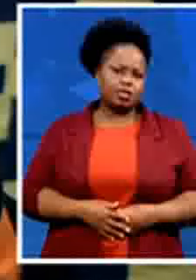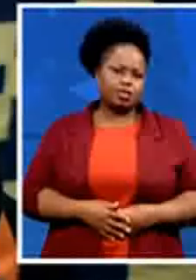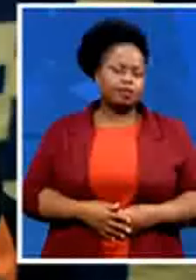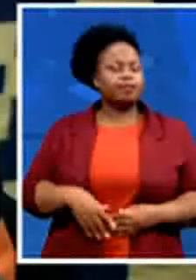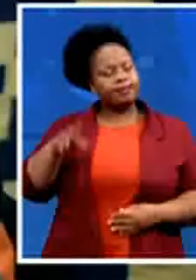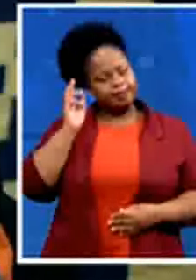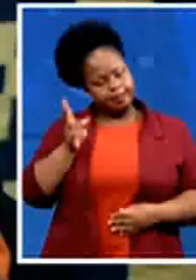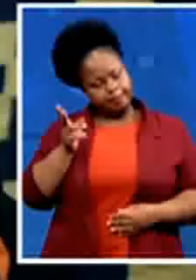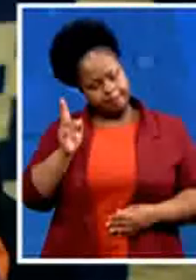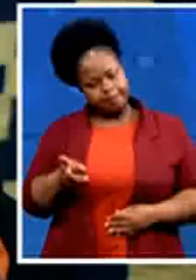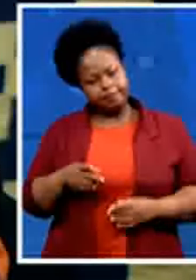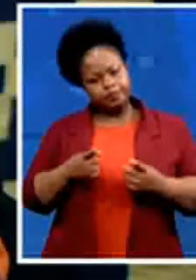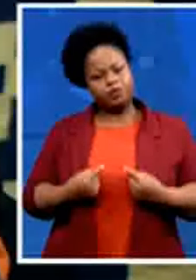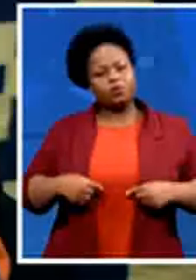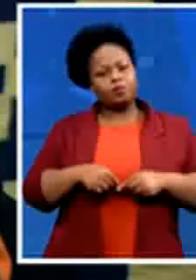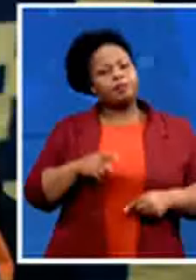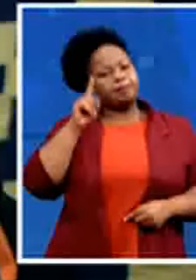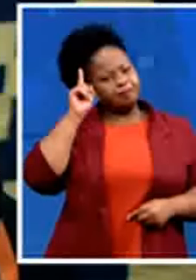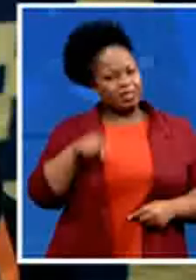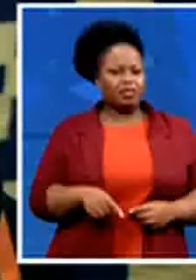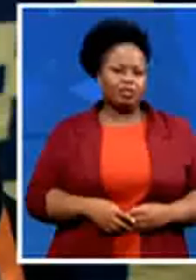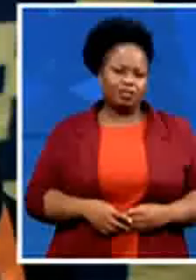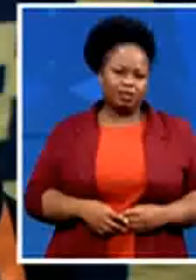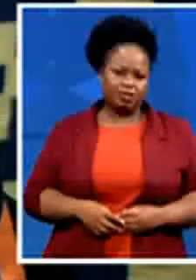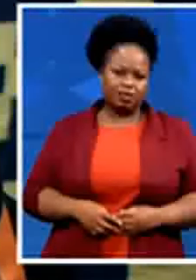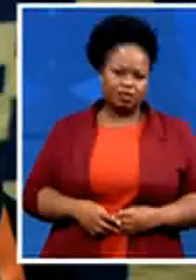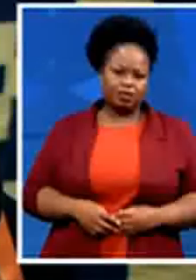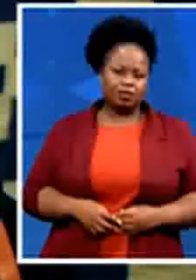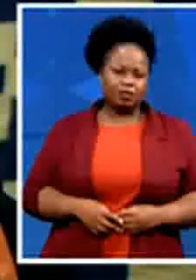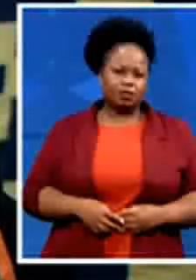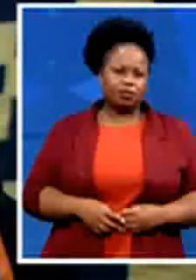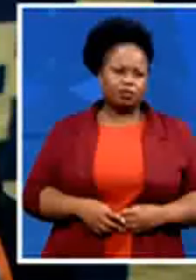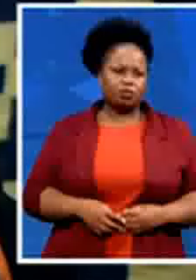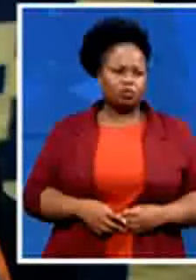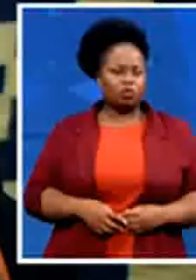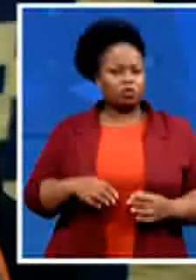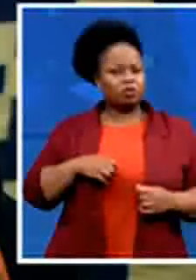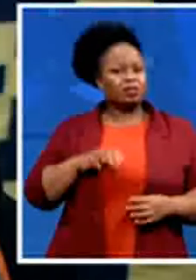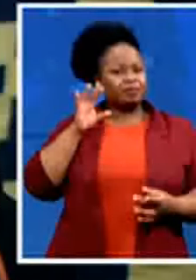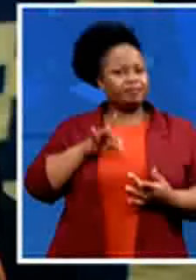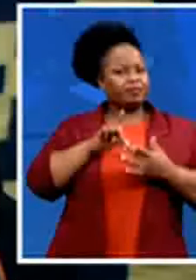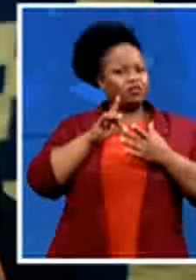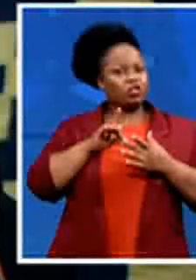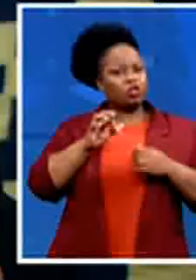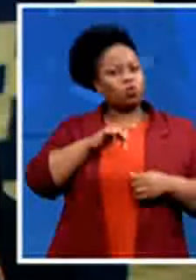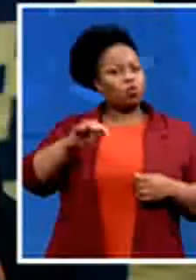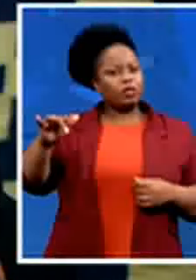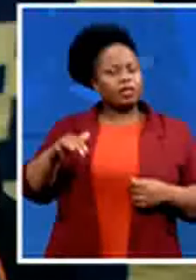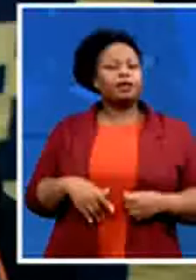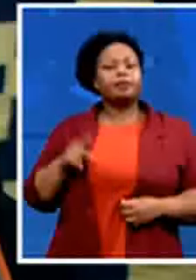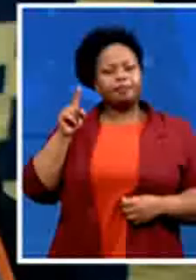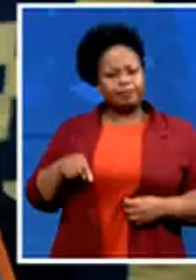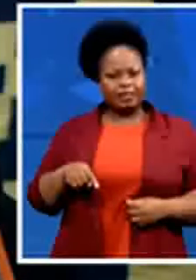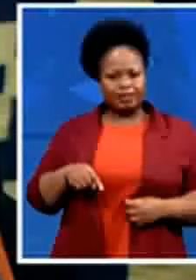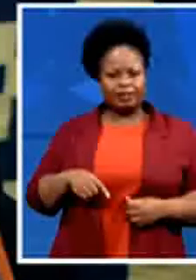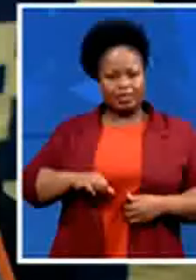the aging infrastructure especially with water water is going to become the next wars in our country